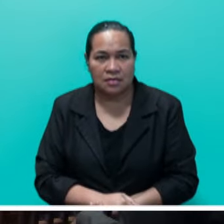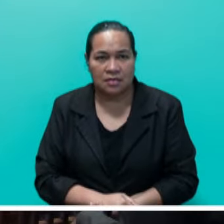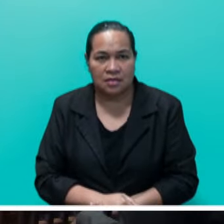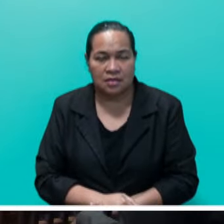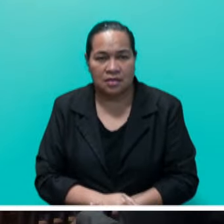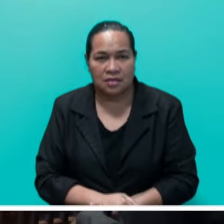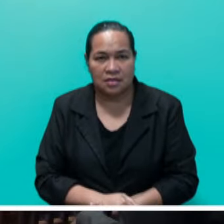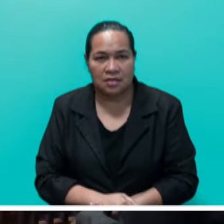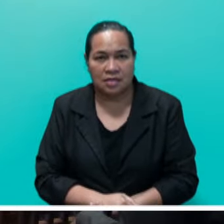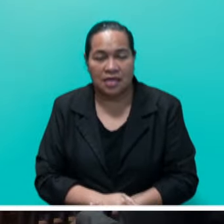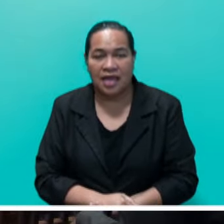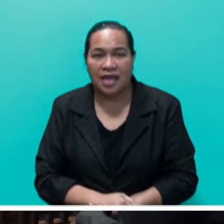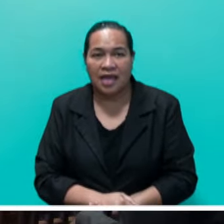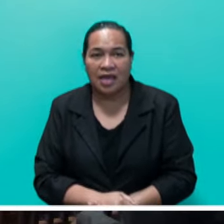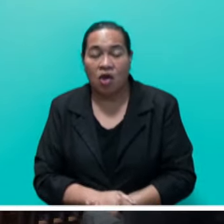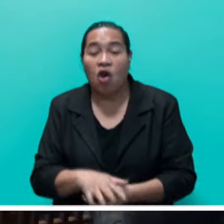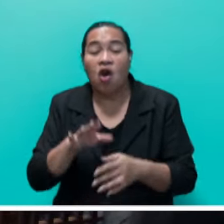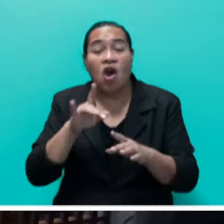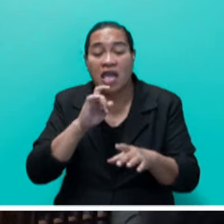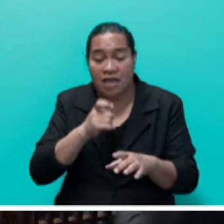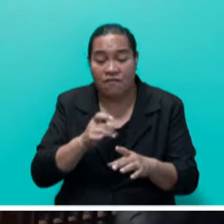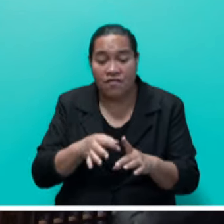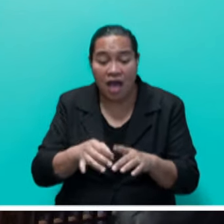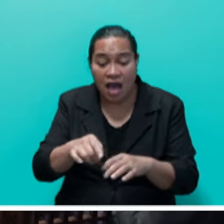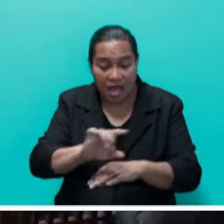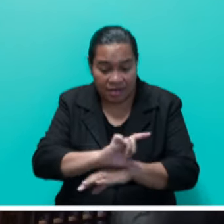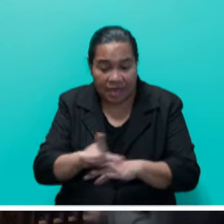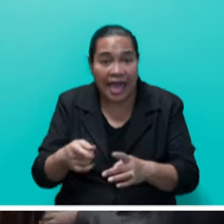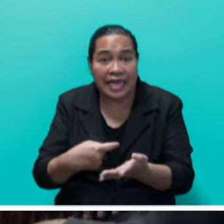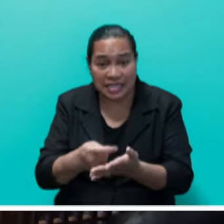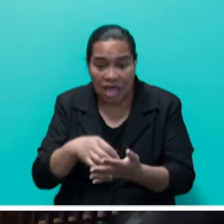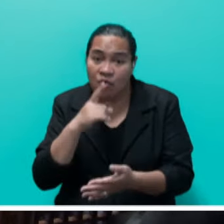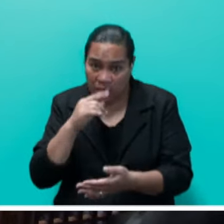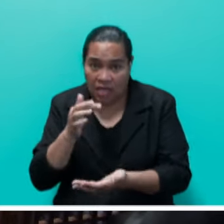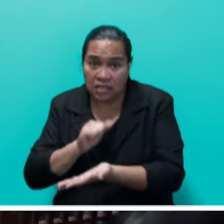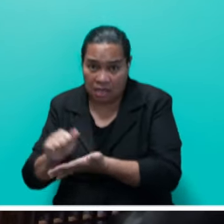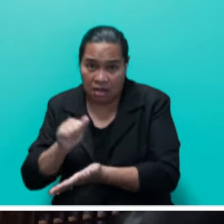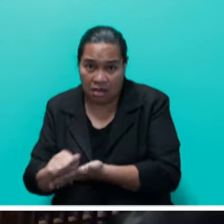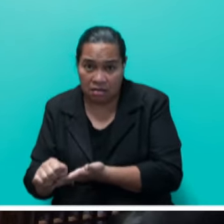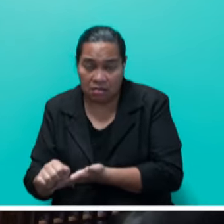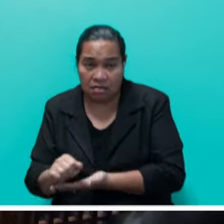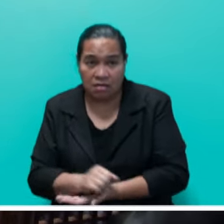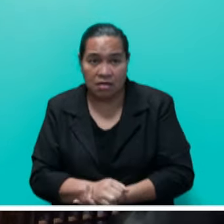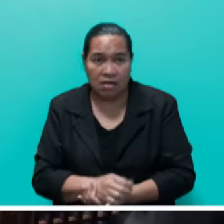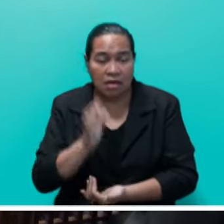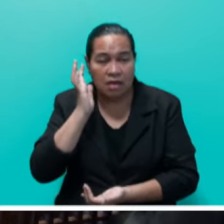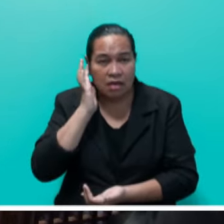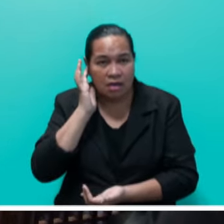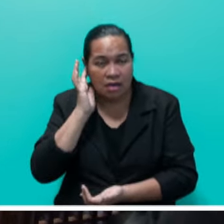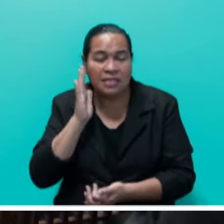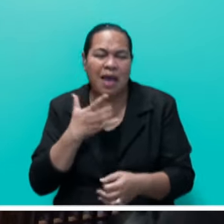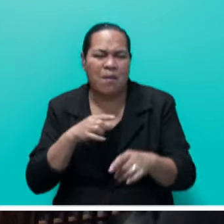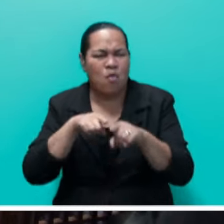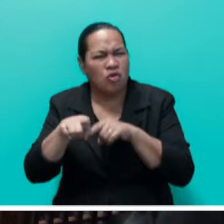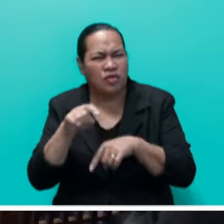Also, developer lease can be sold. So first question is the financial status of a developer because most of the